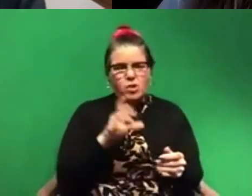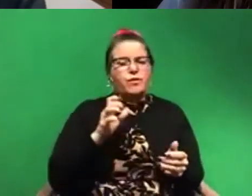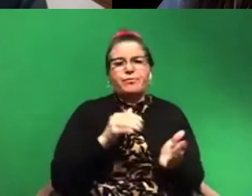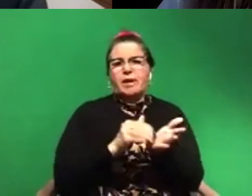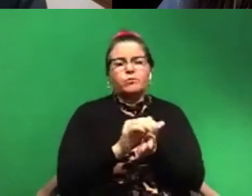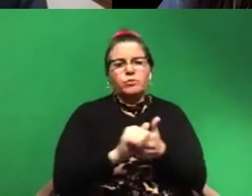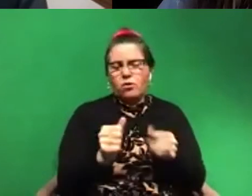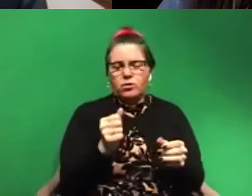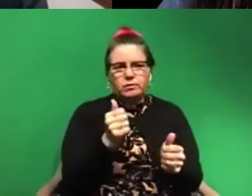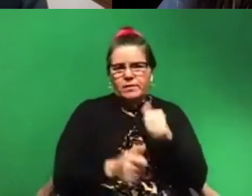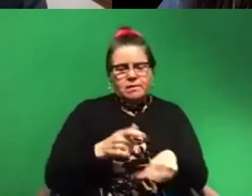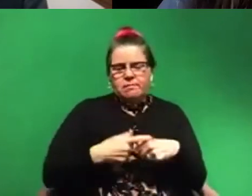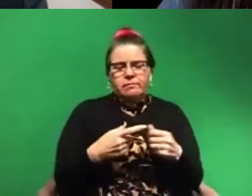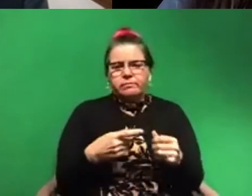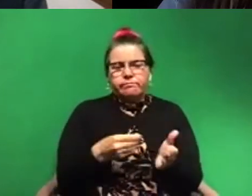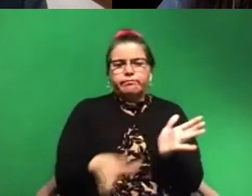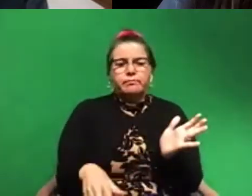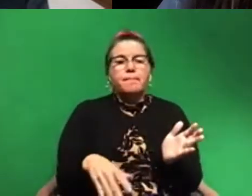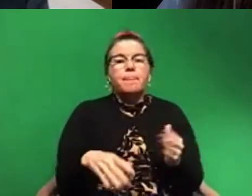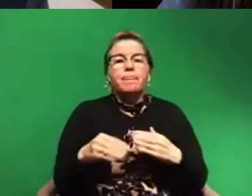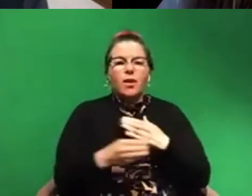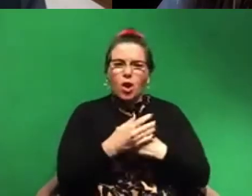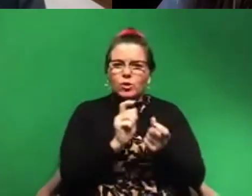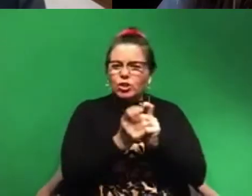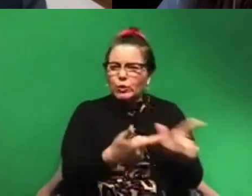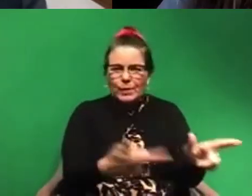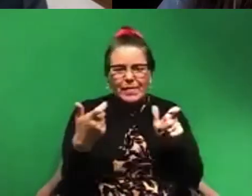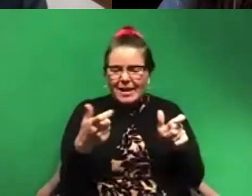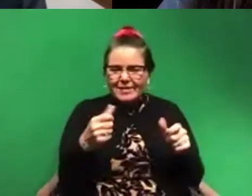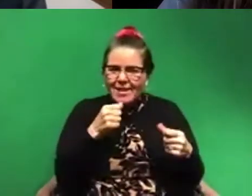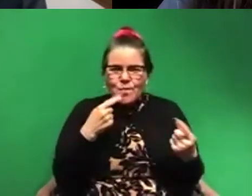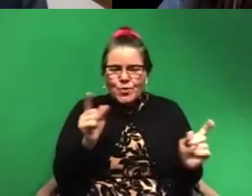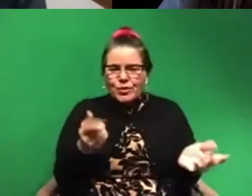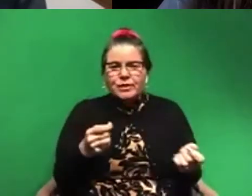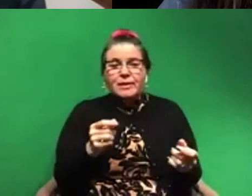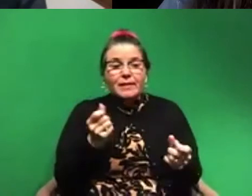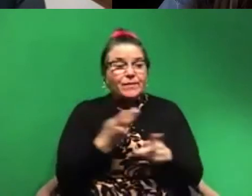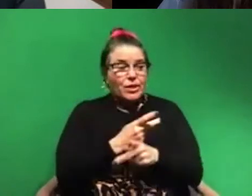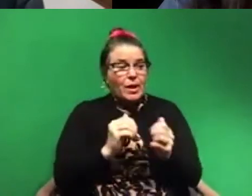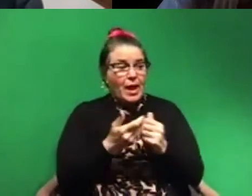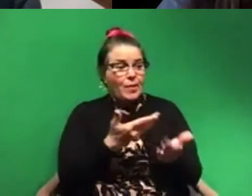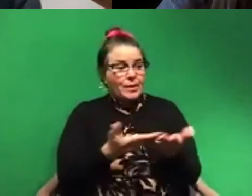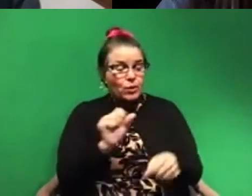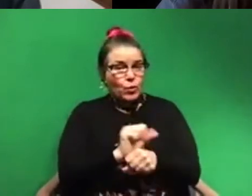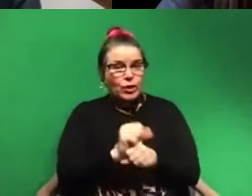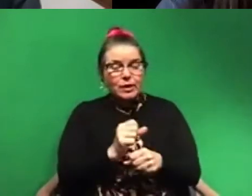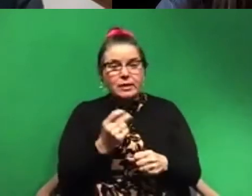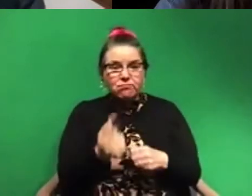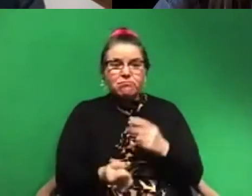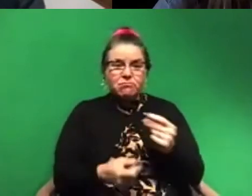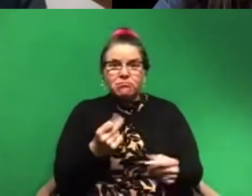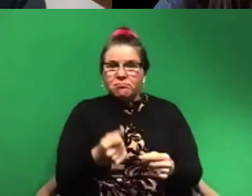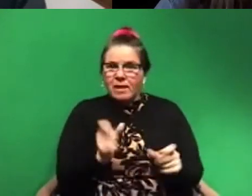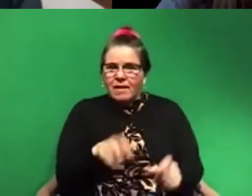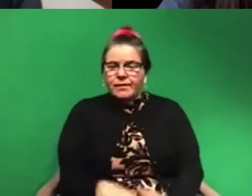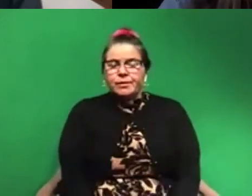The coast is changing too fast for that to work. Basically, if you're going to figure out how things are working, you need to be able to tell that quickly. So we've